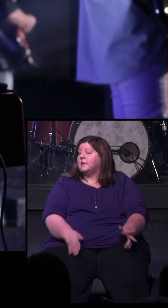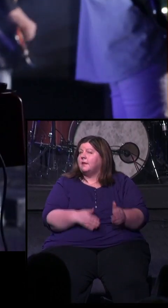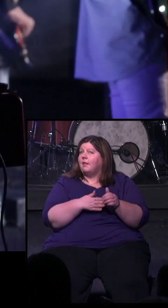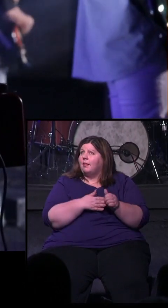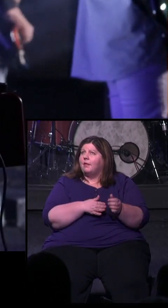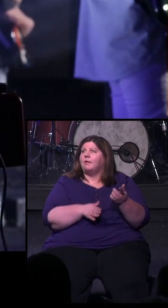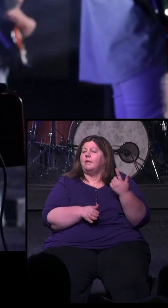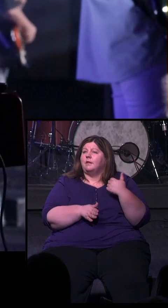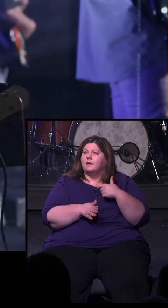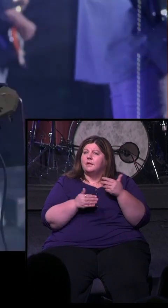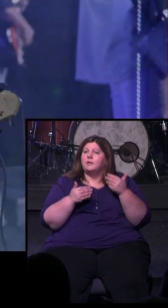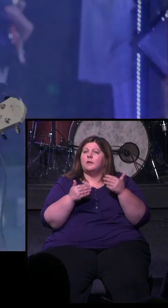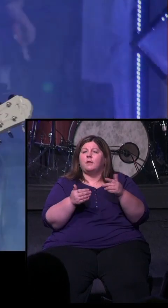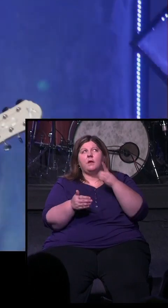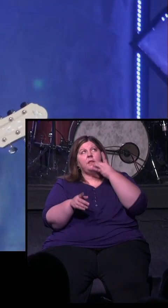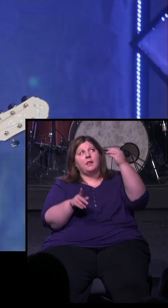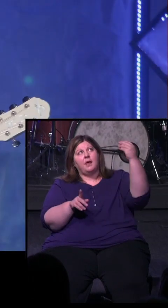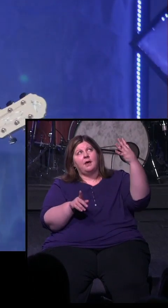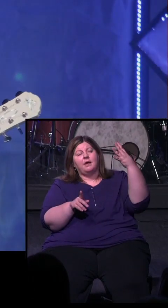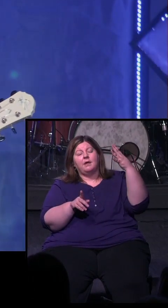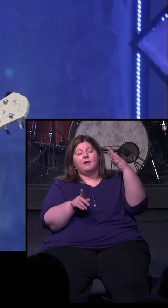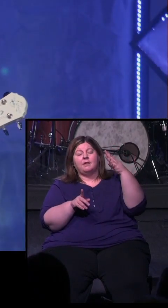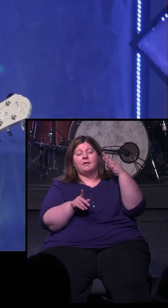Oh, my